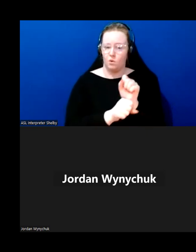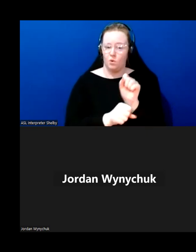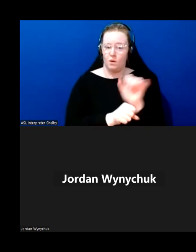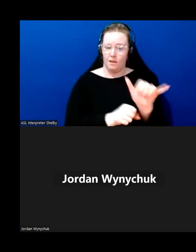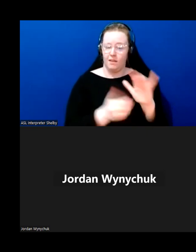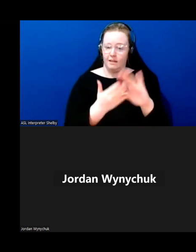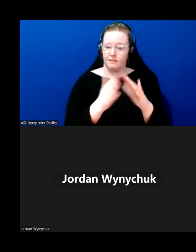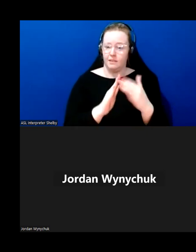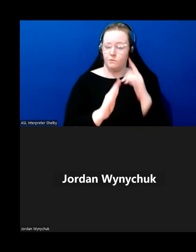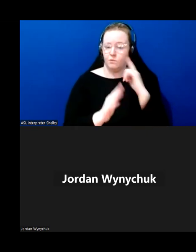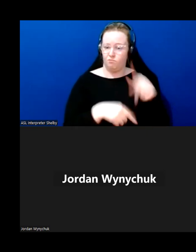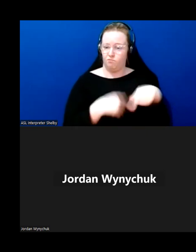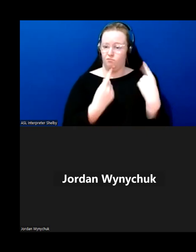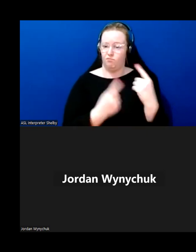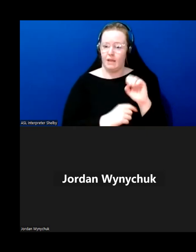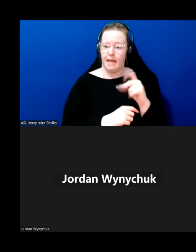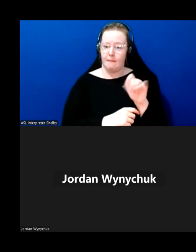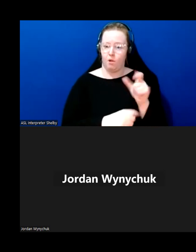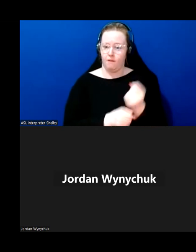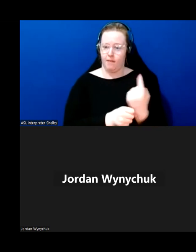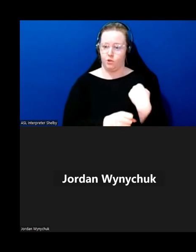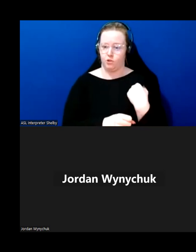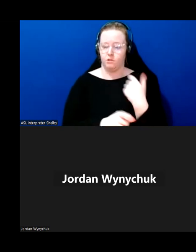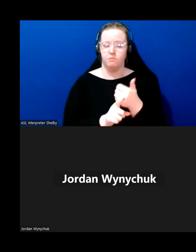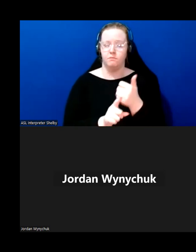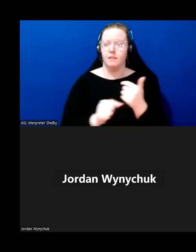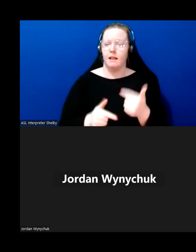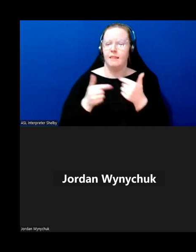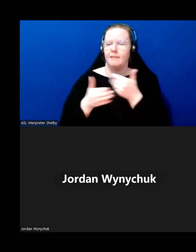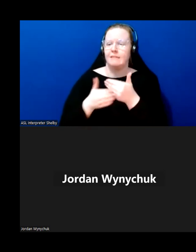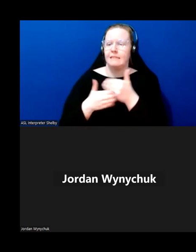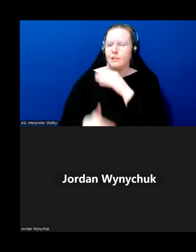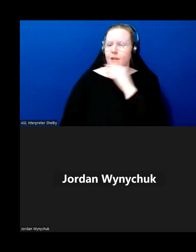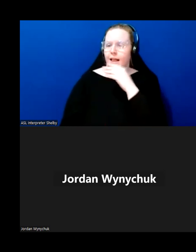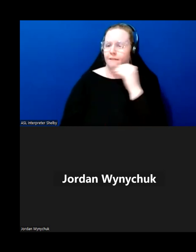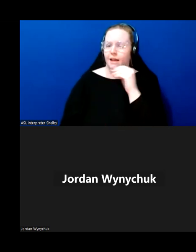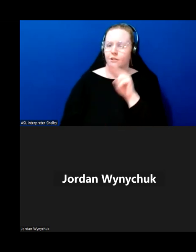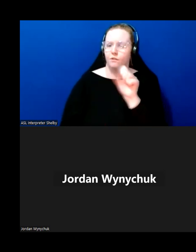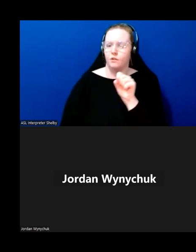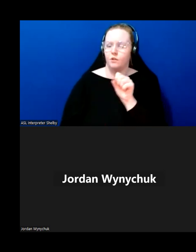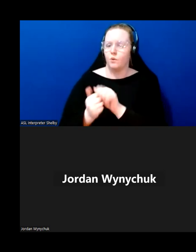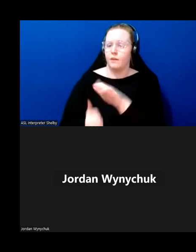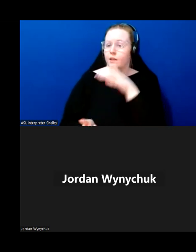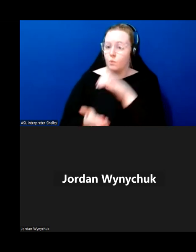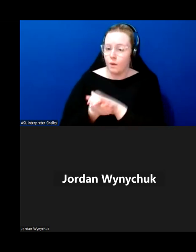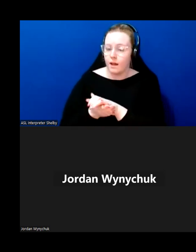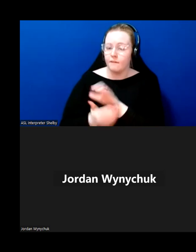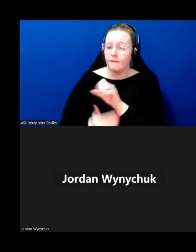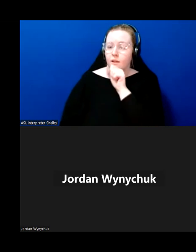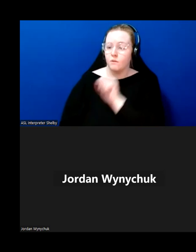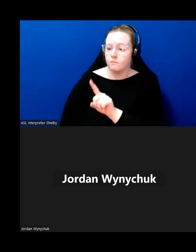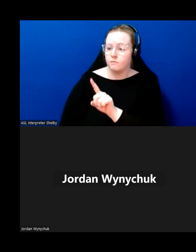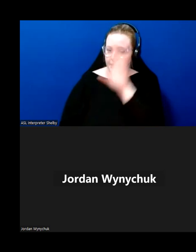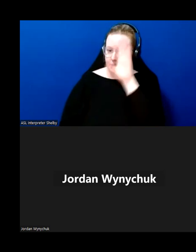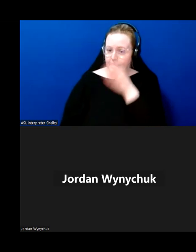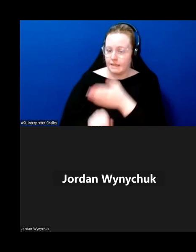2023 and he currently lives just outside halifax and bedford nova scotia with his wife and one-year-old case on